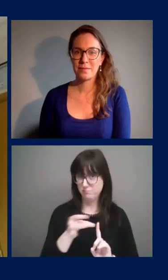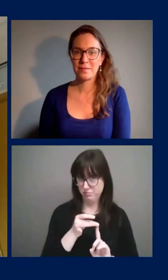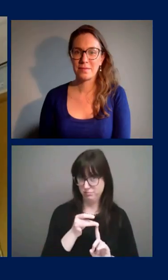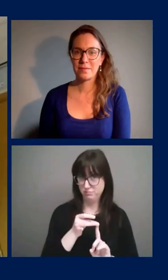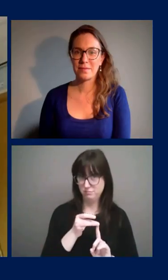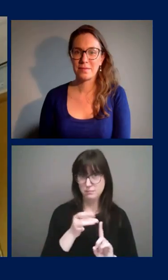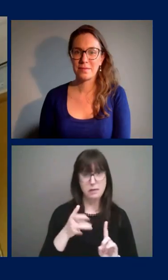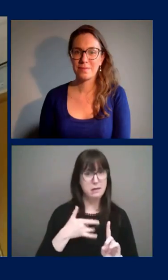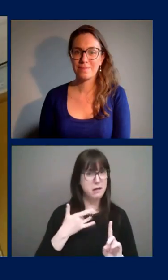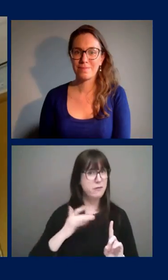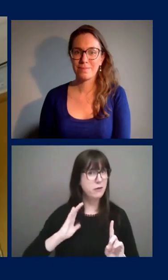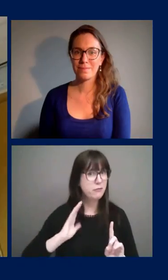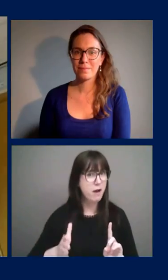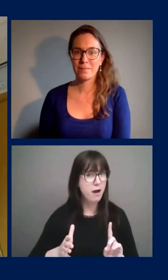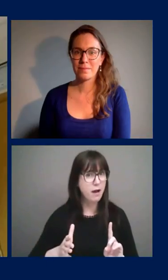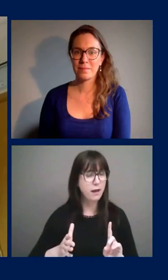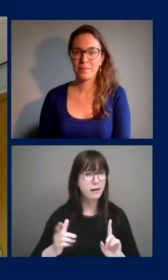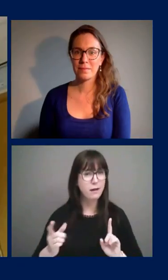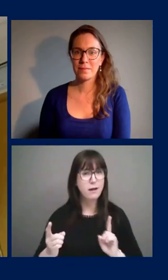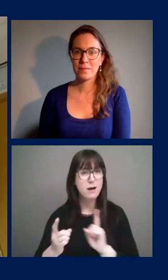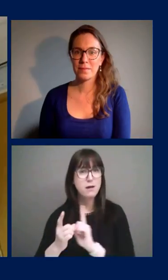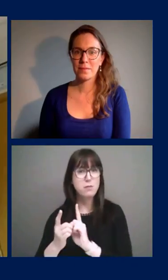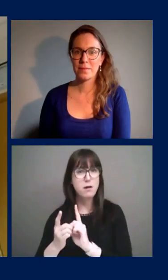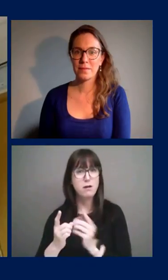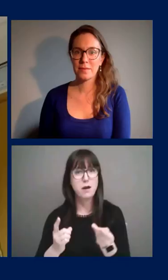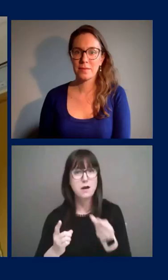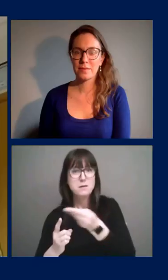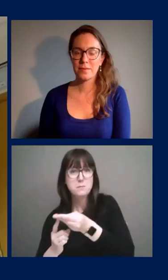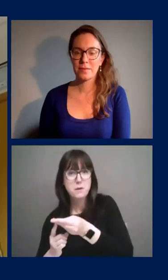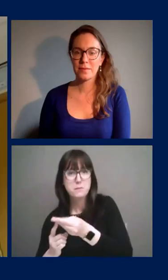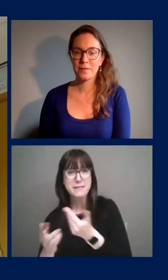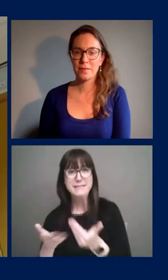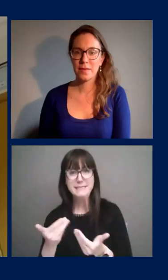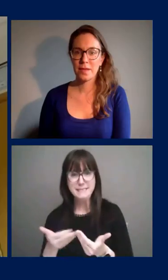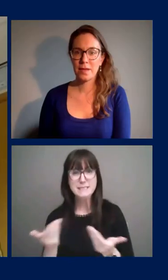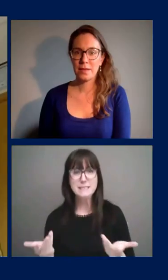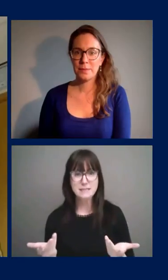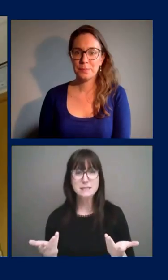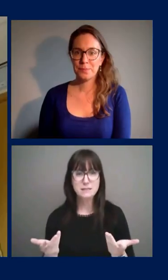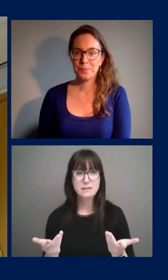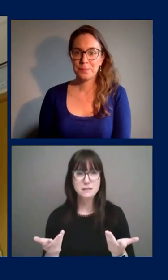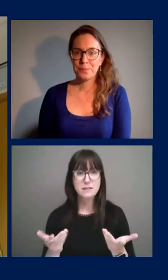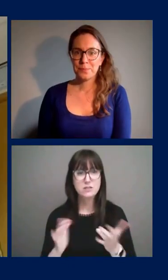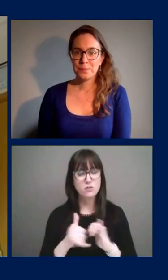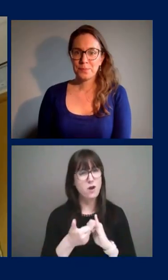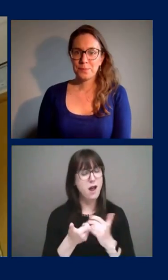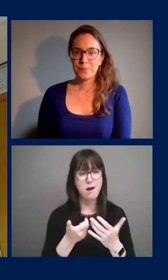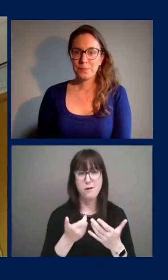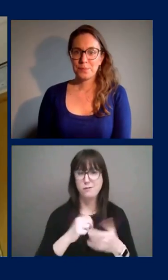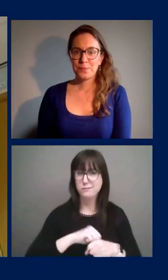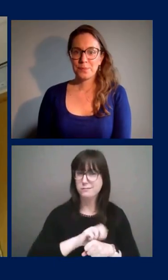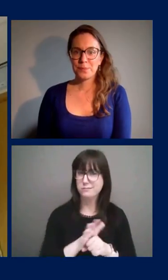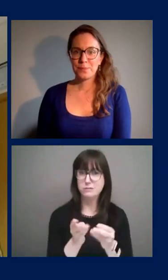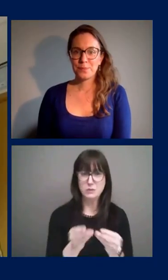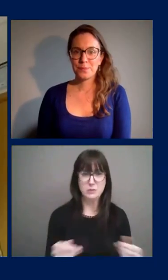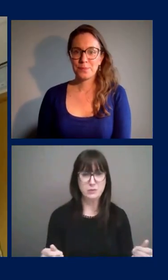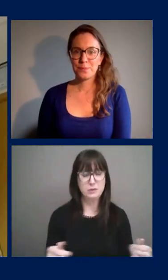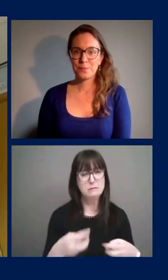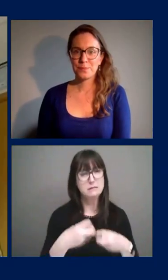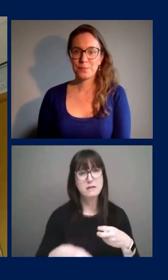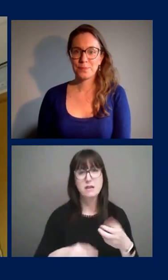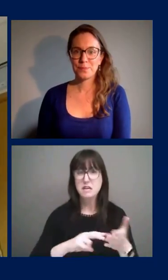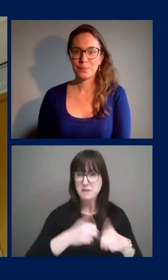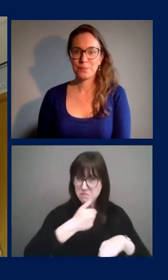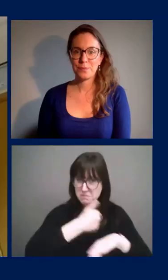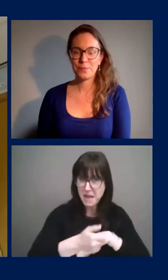Uh, it's, it's going to be very challenging, uh, to, to eliminate, uh, the virus. And so it's, it's not through any fault, uh, of, of